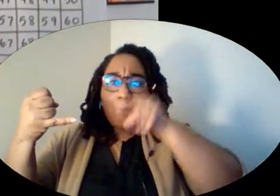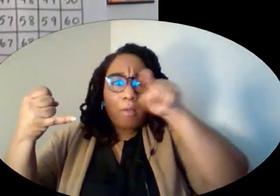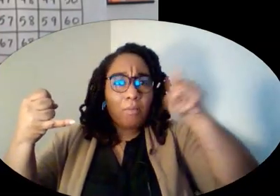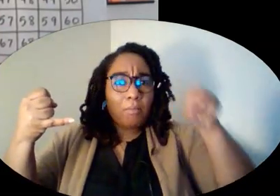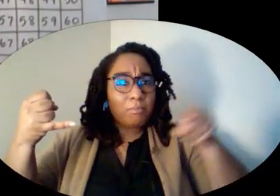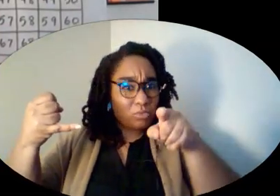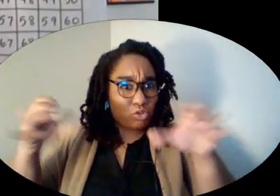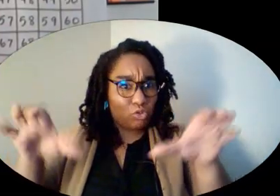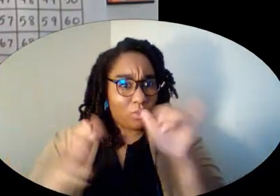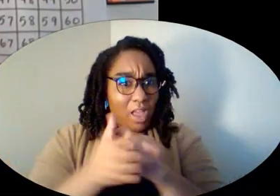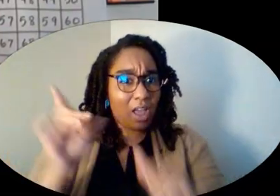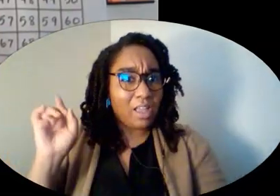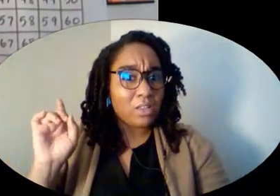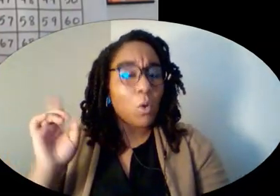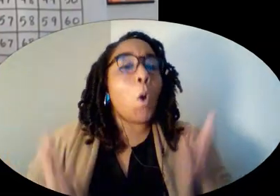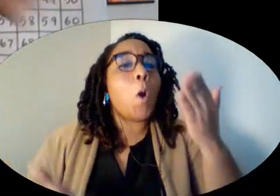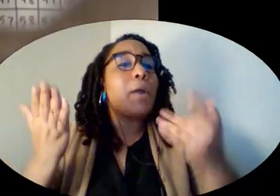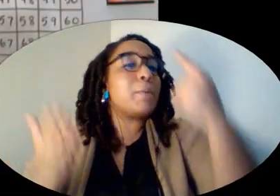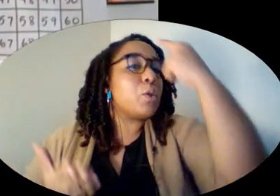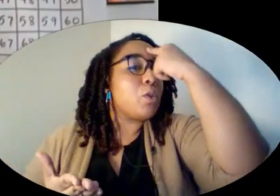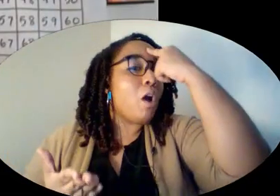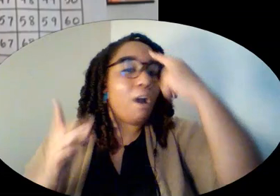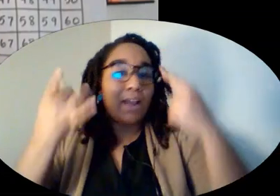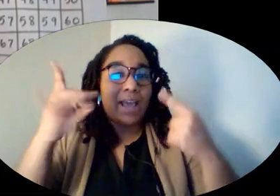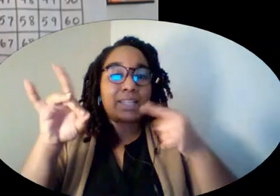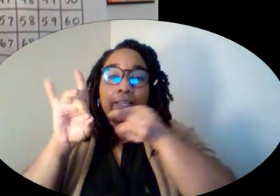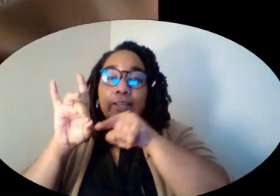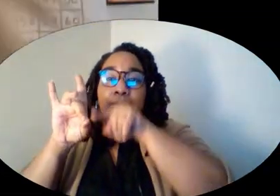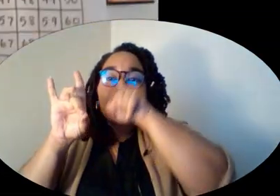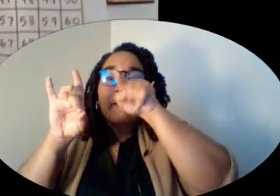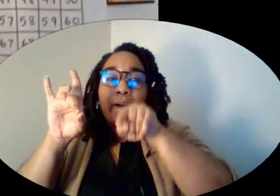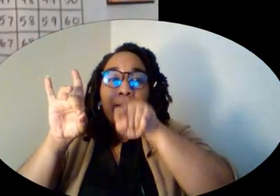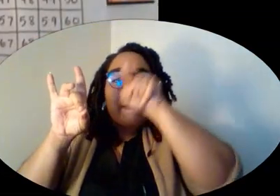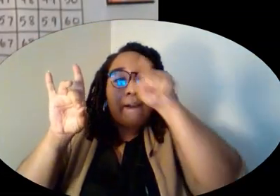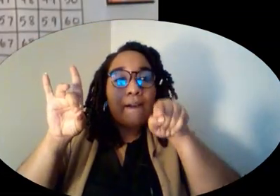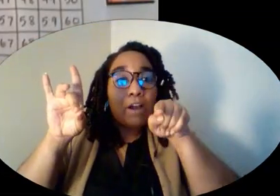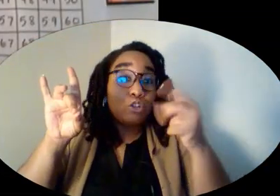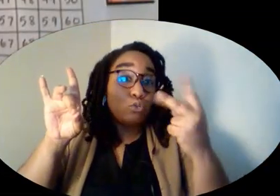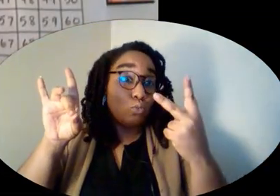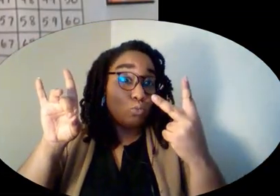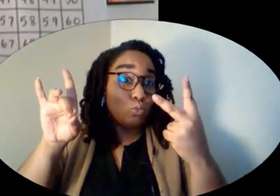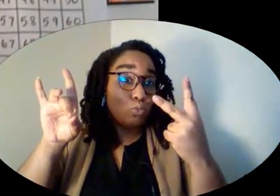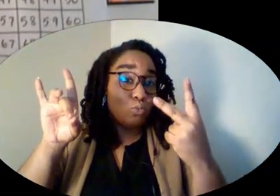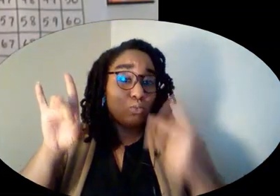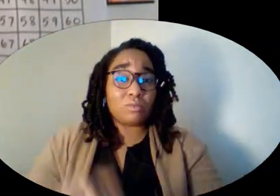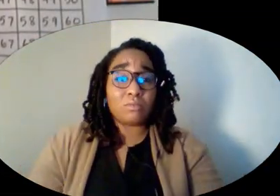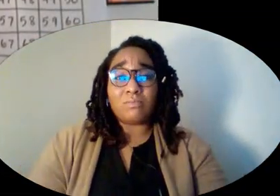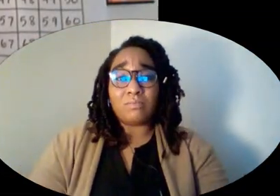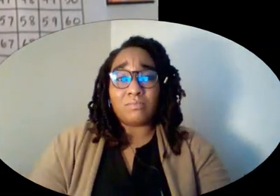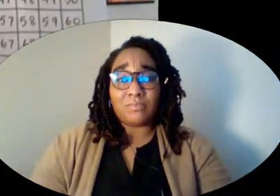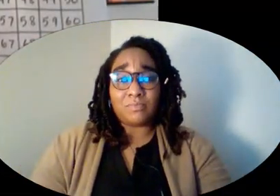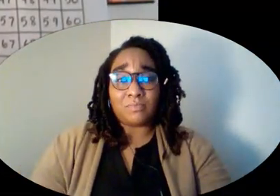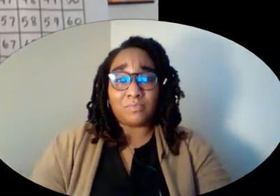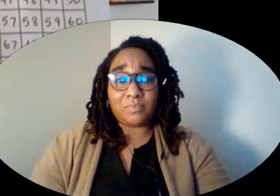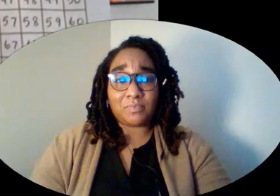I'm going to hop two first. Let me change out my color. Maybe you decided, I'm going to hop two first